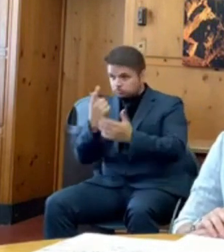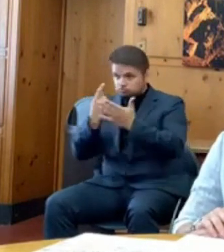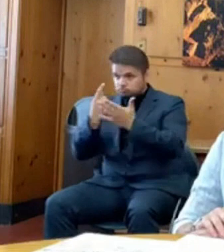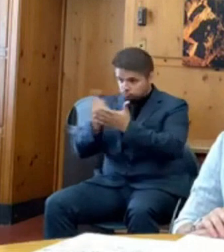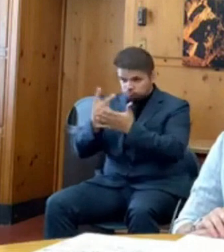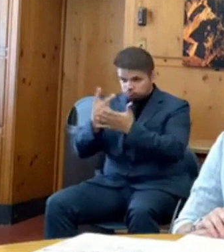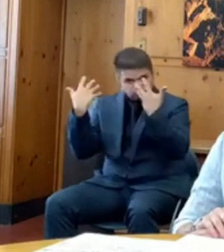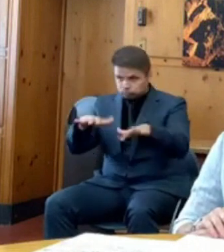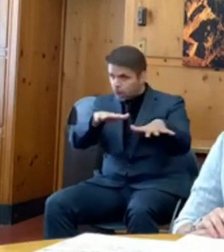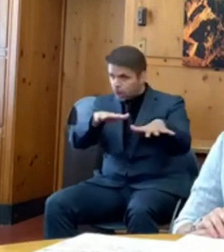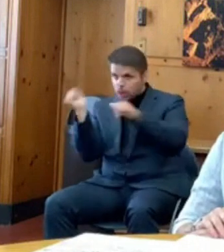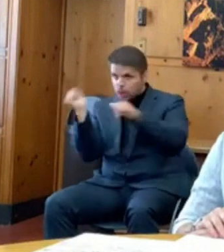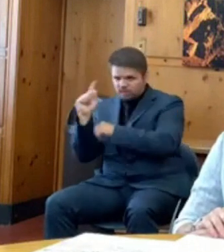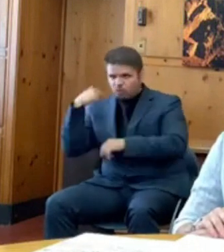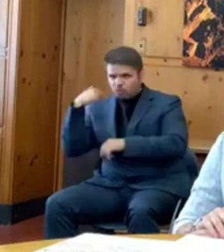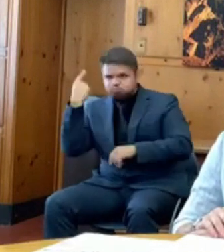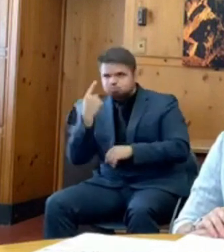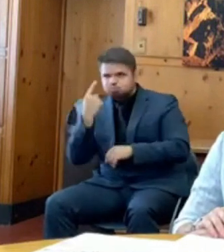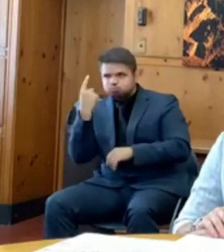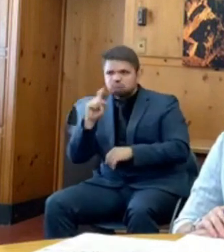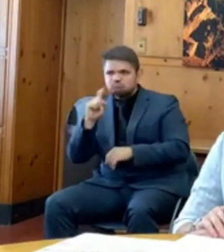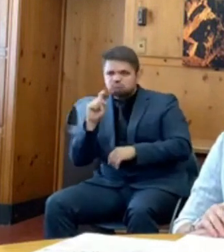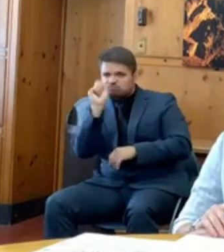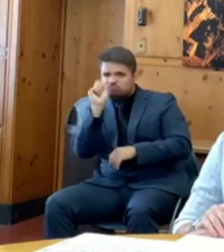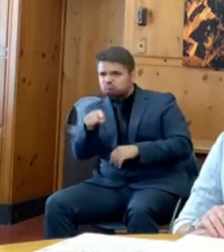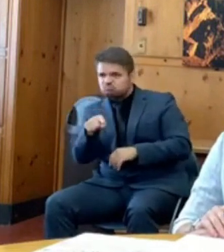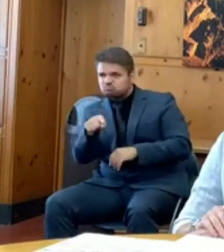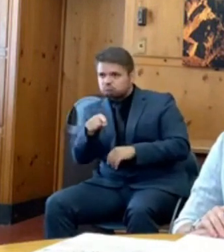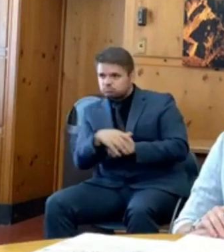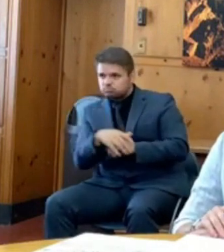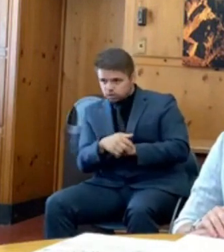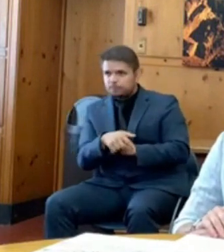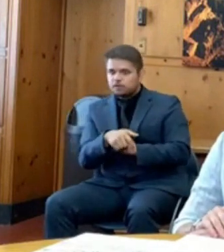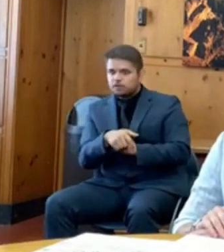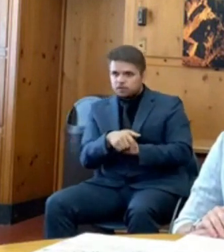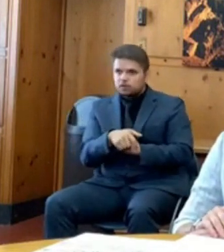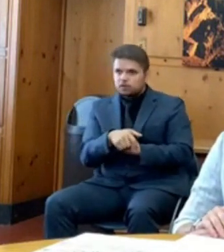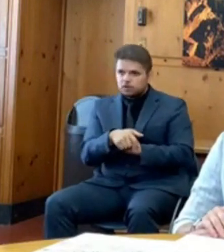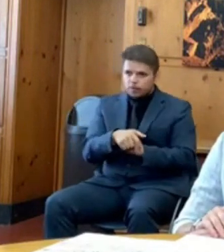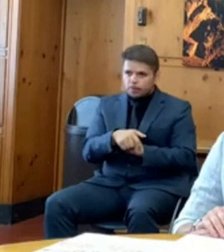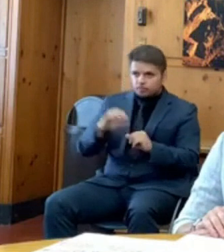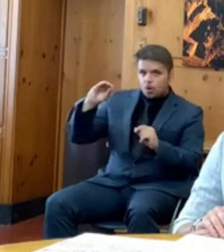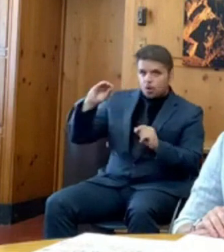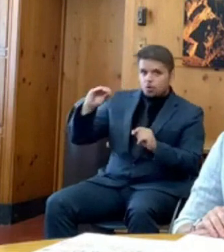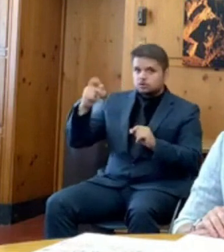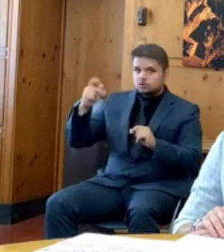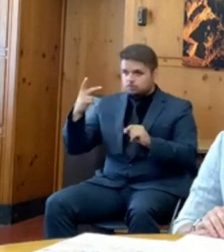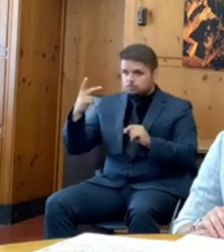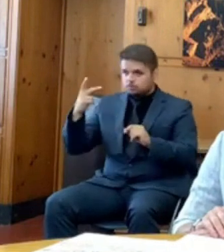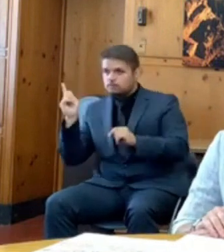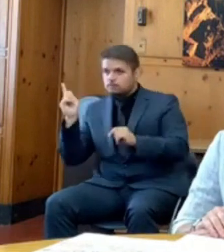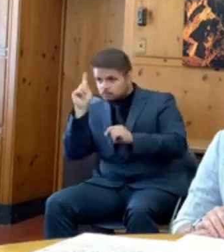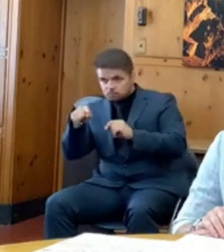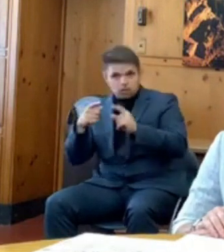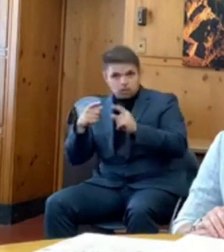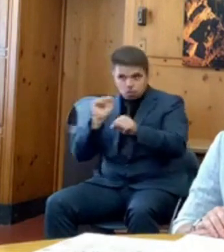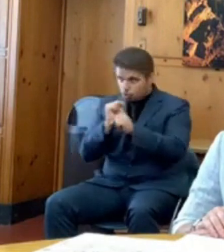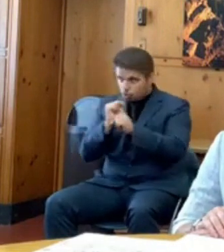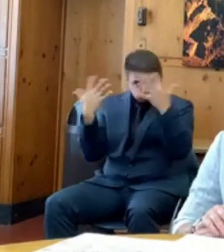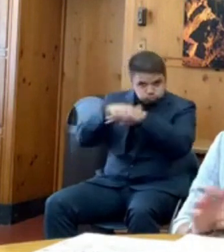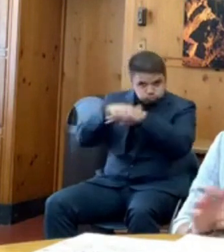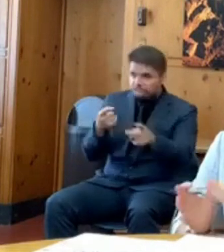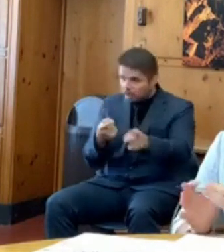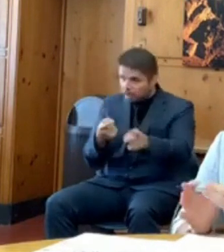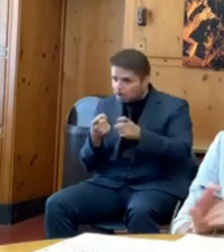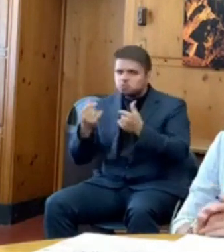and so my question is, was it effective, and where are you going to go from here with that? Well, I want to say